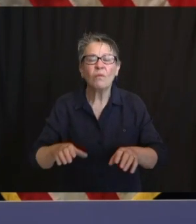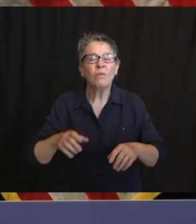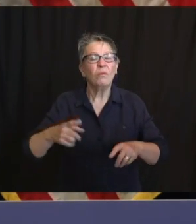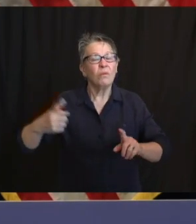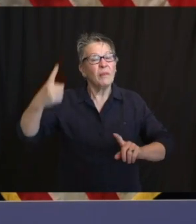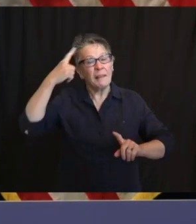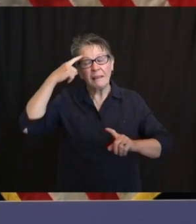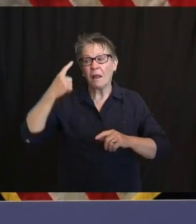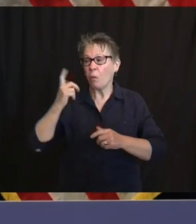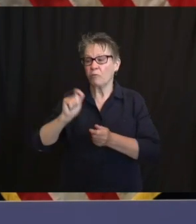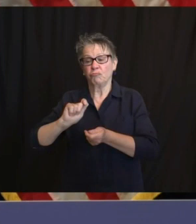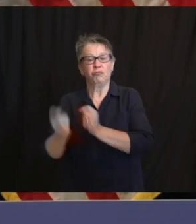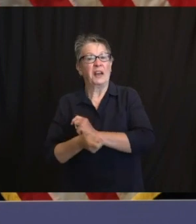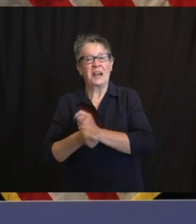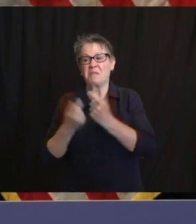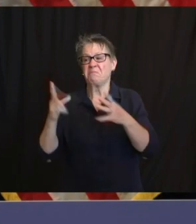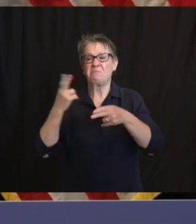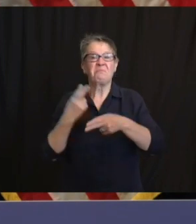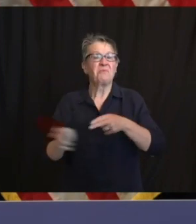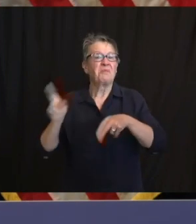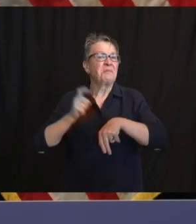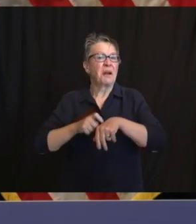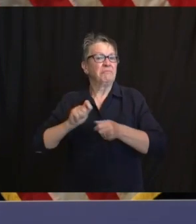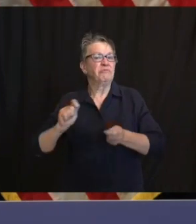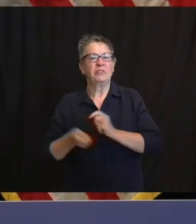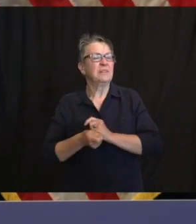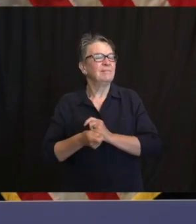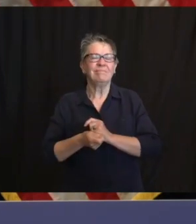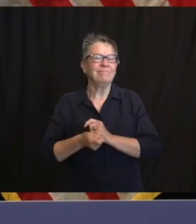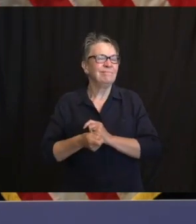and we will, and in our country.